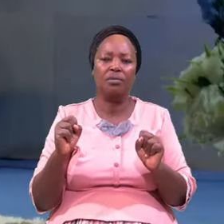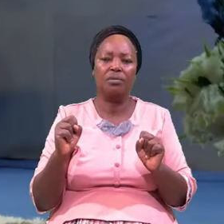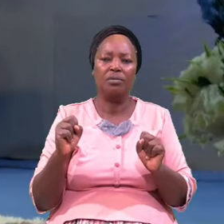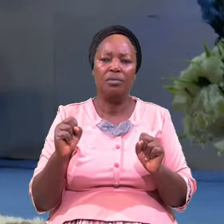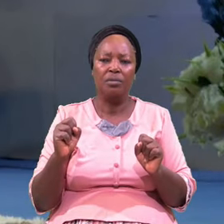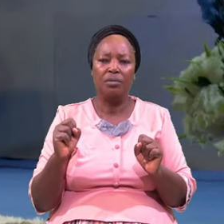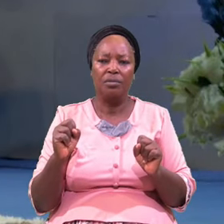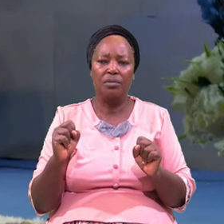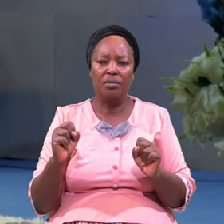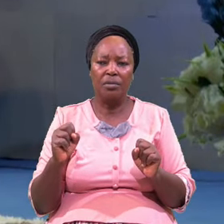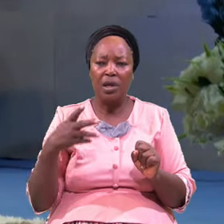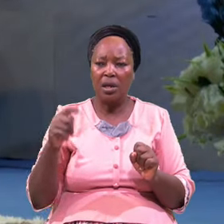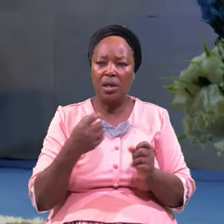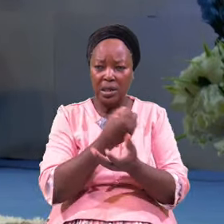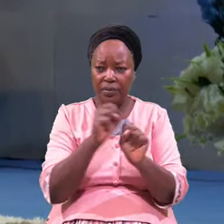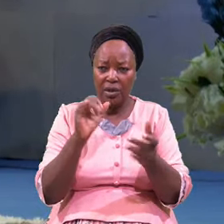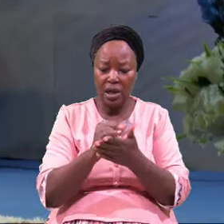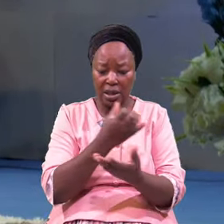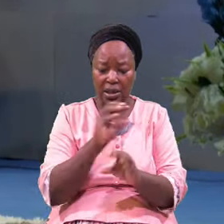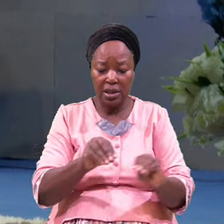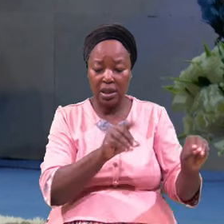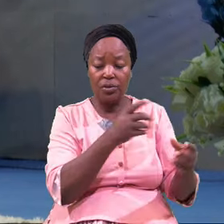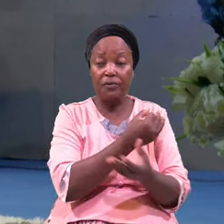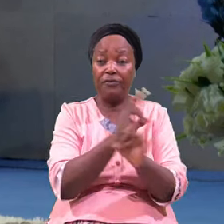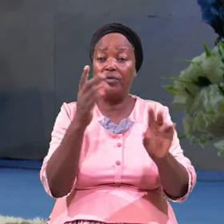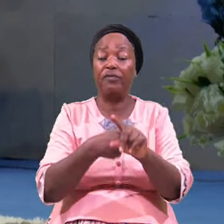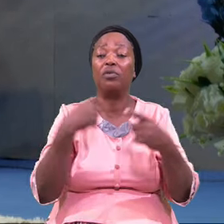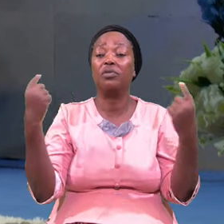The Salvation That Sets You Free From Sin